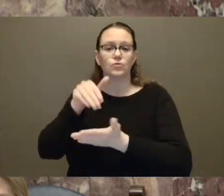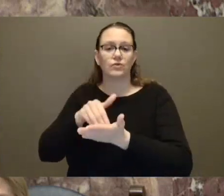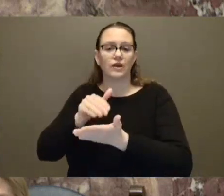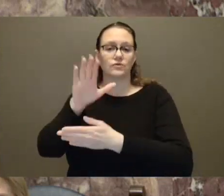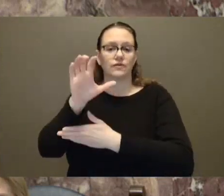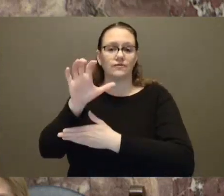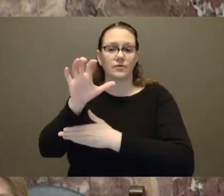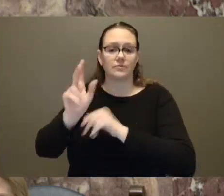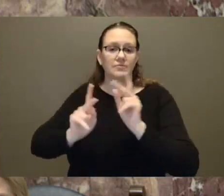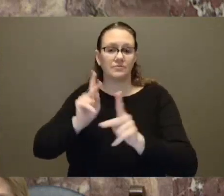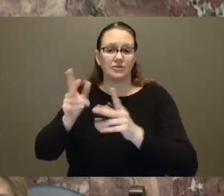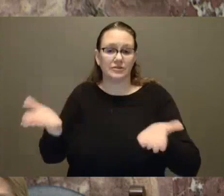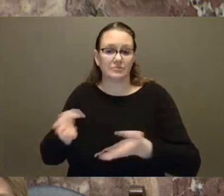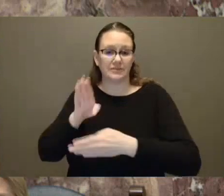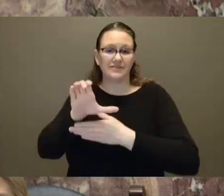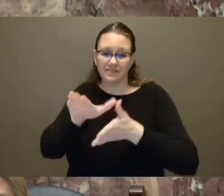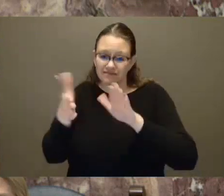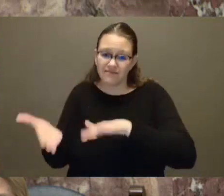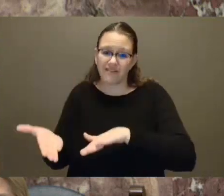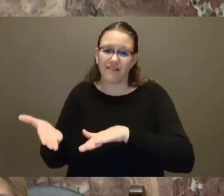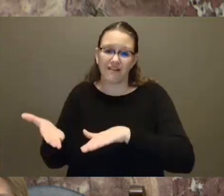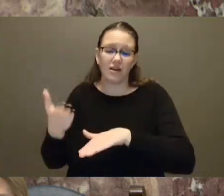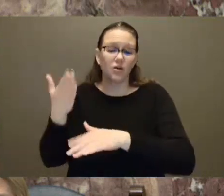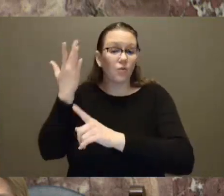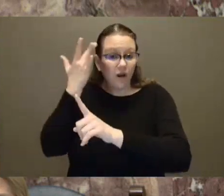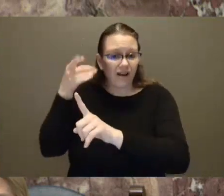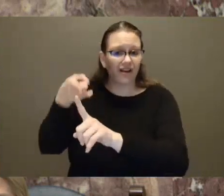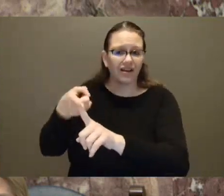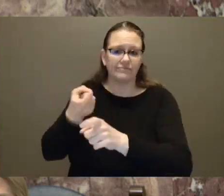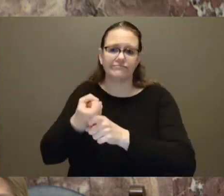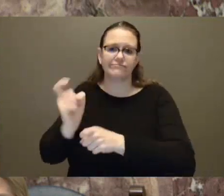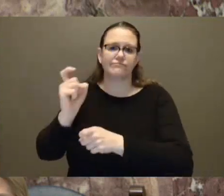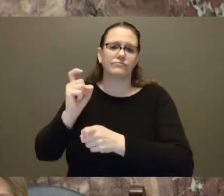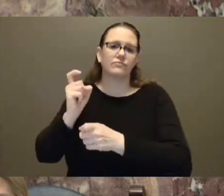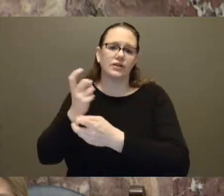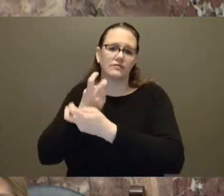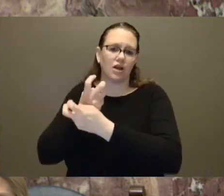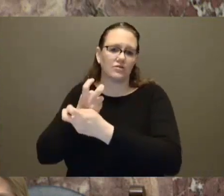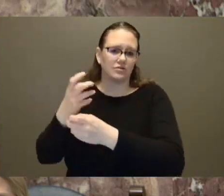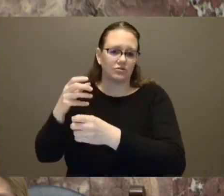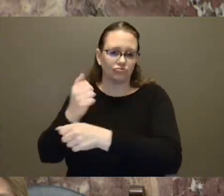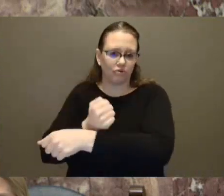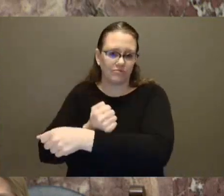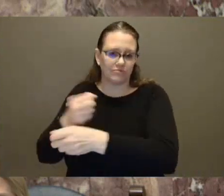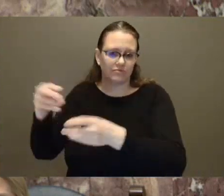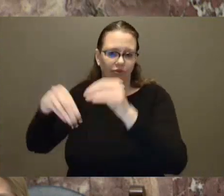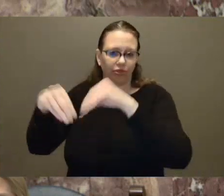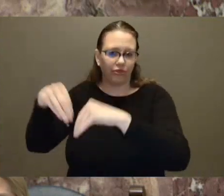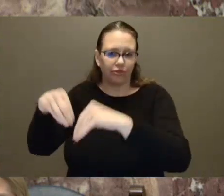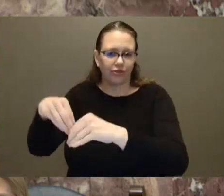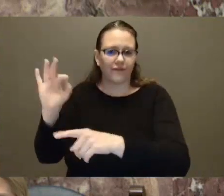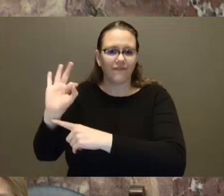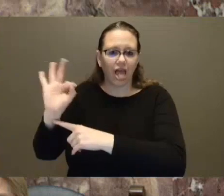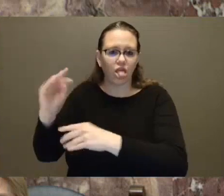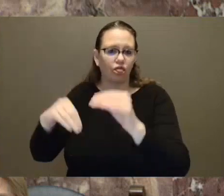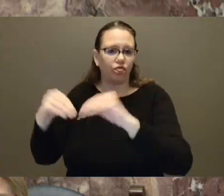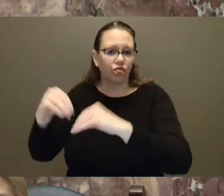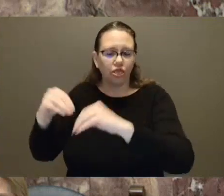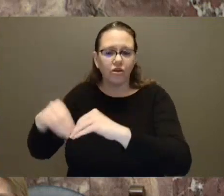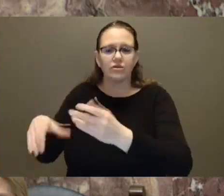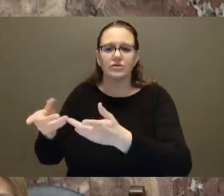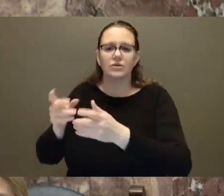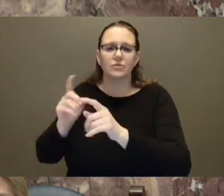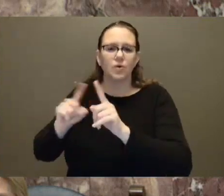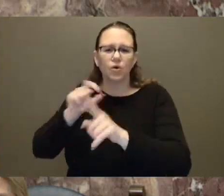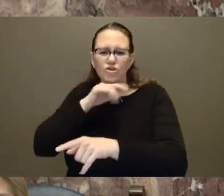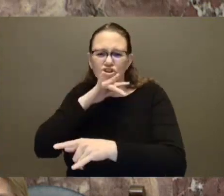fentanyl absolutely off the charts, contaminants that are creating all kinds of vicious secondary effects